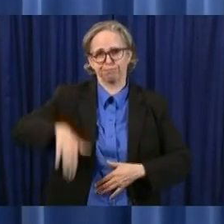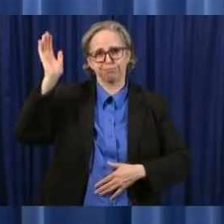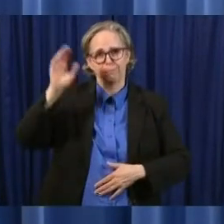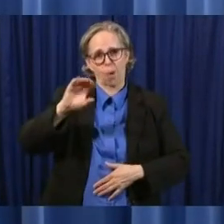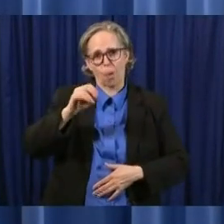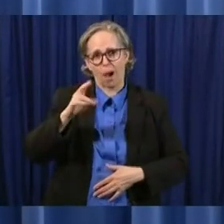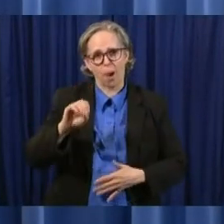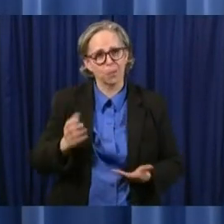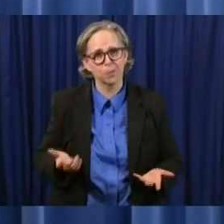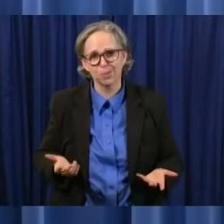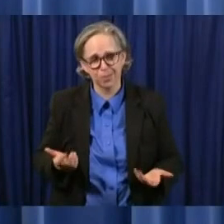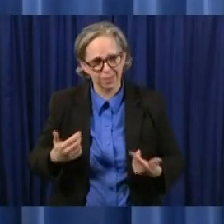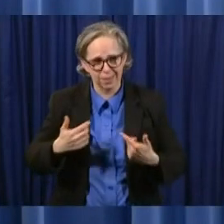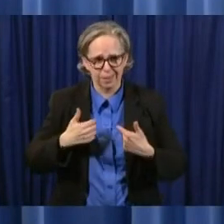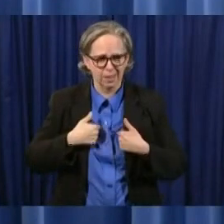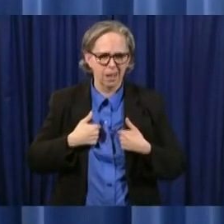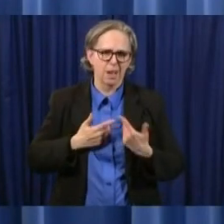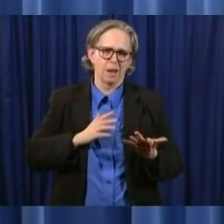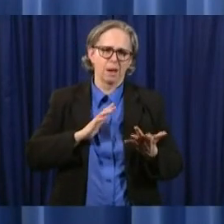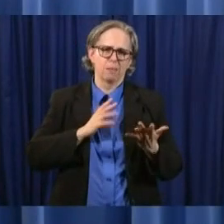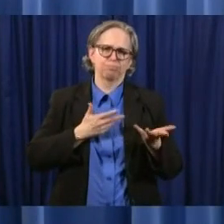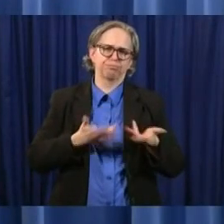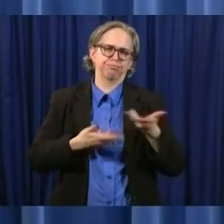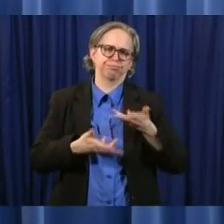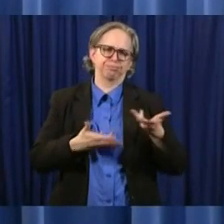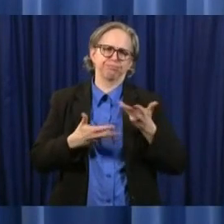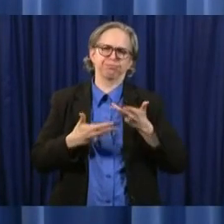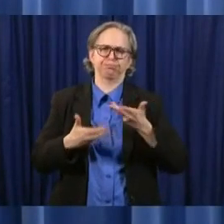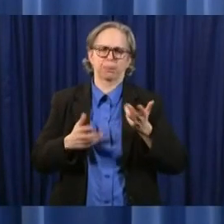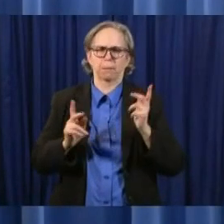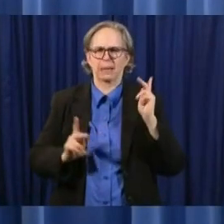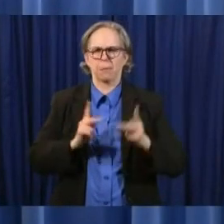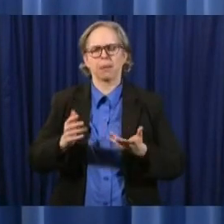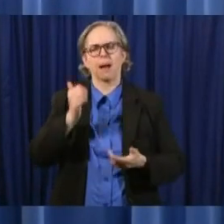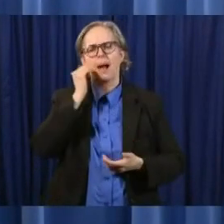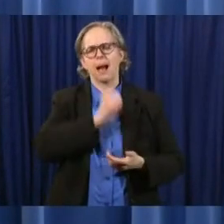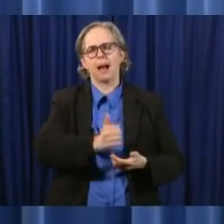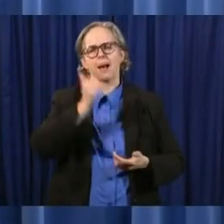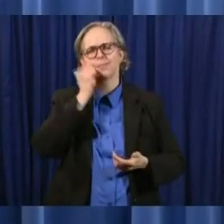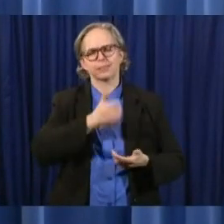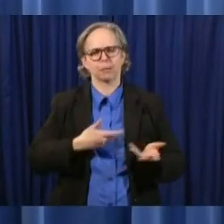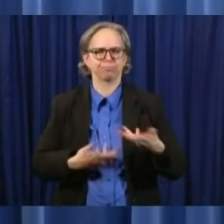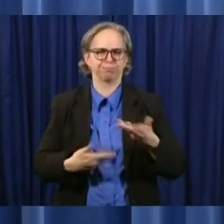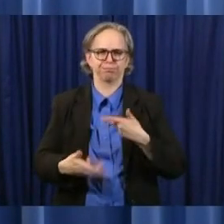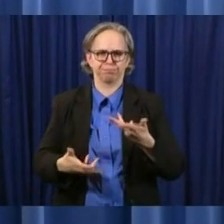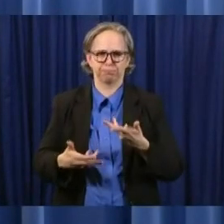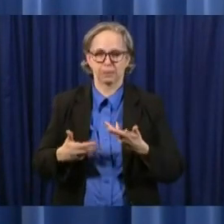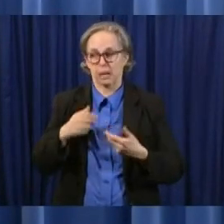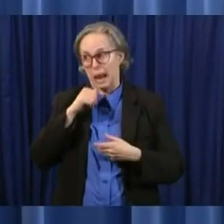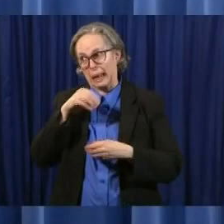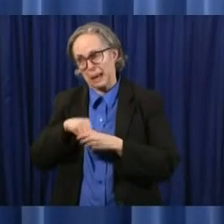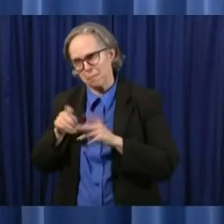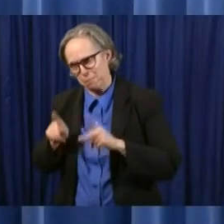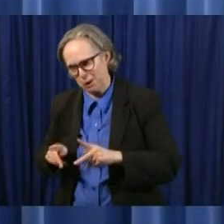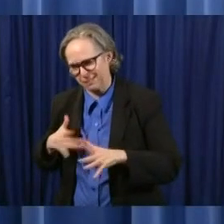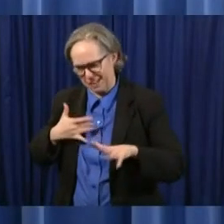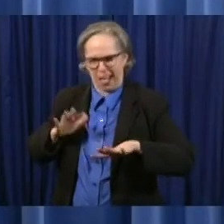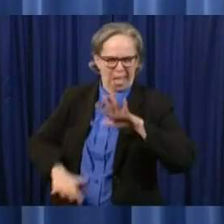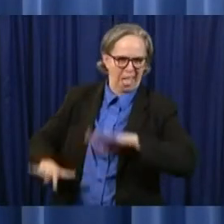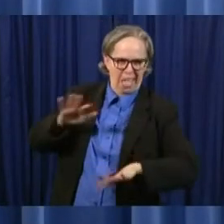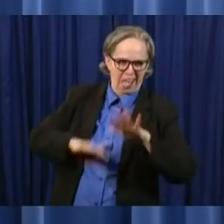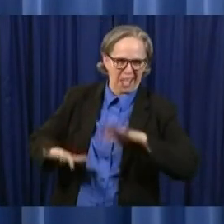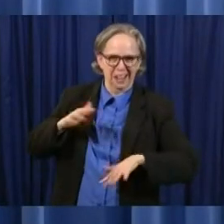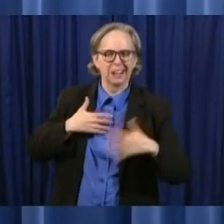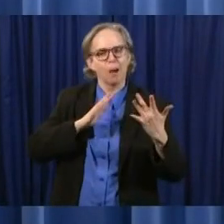in contact with average ohioans every single day now not in person but in other ways